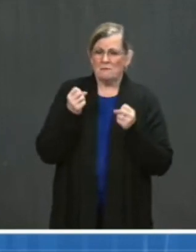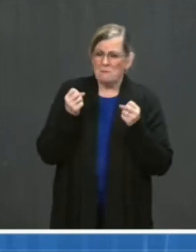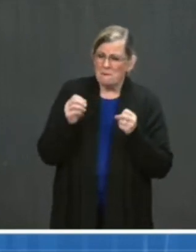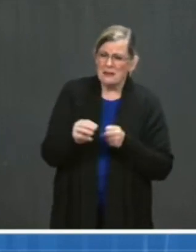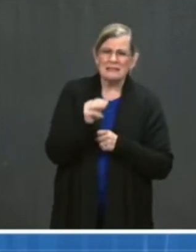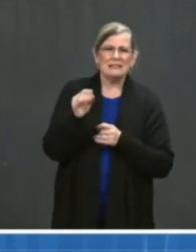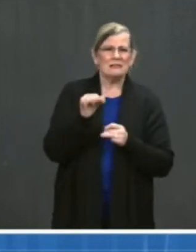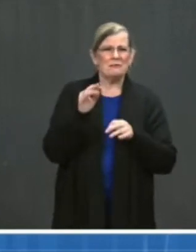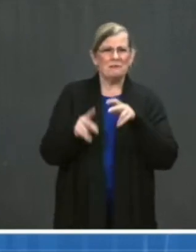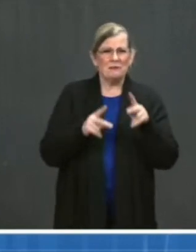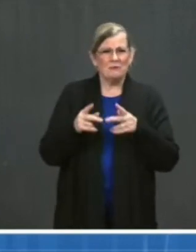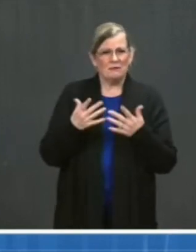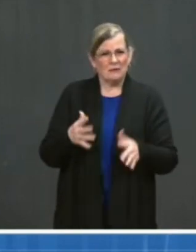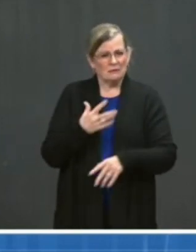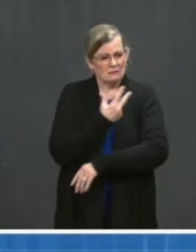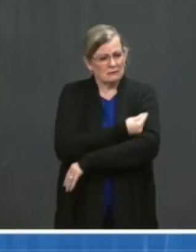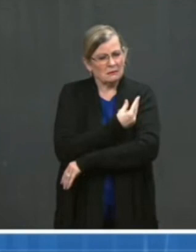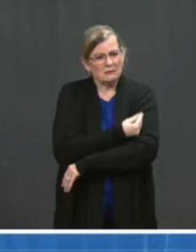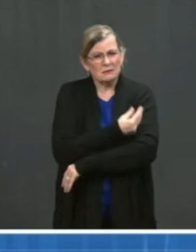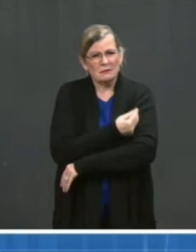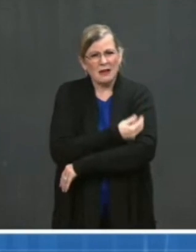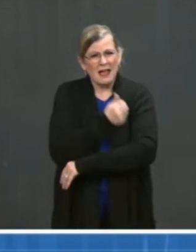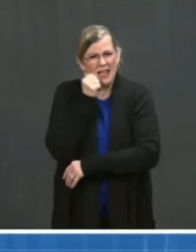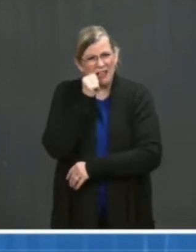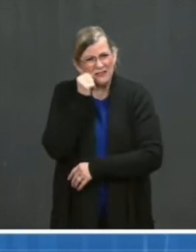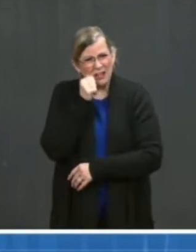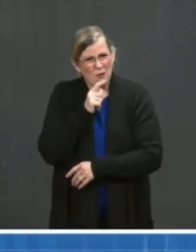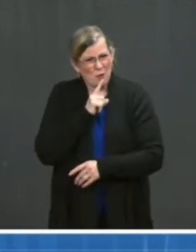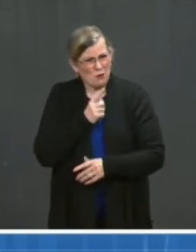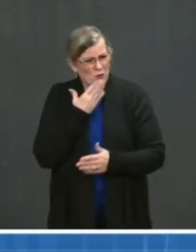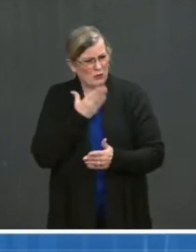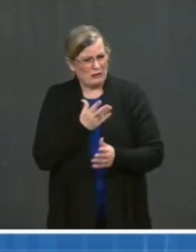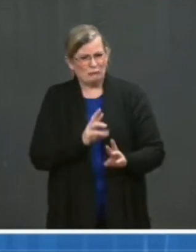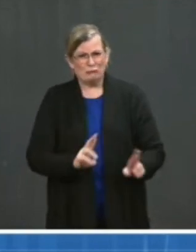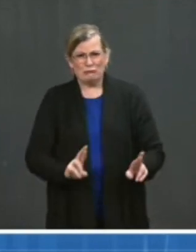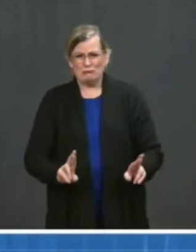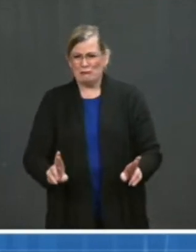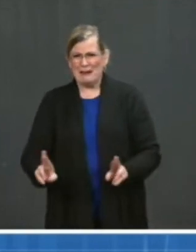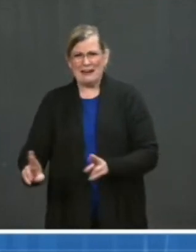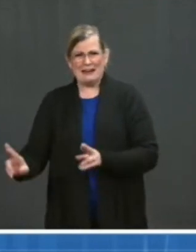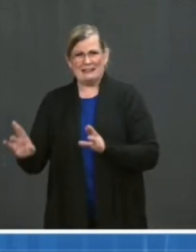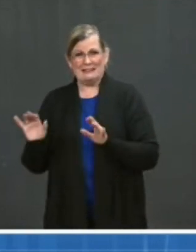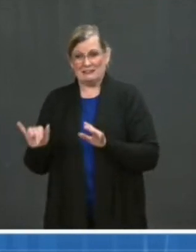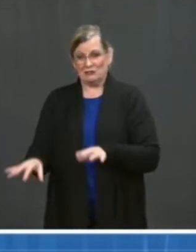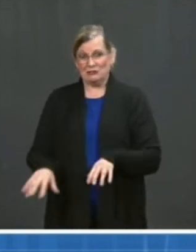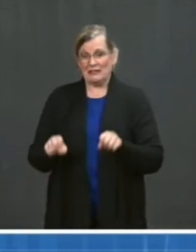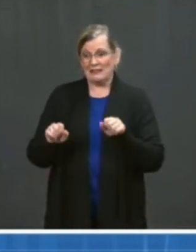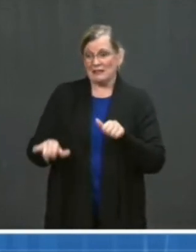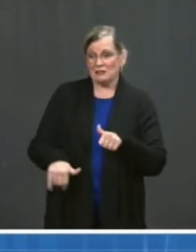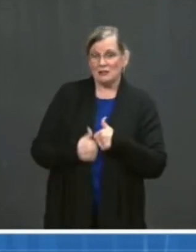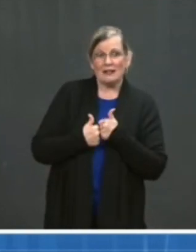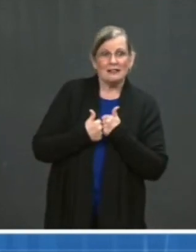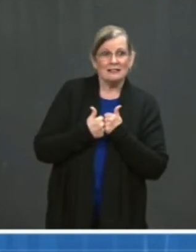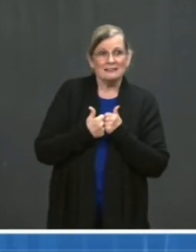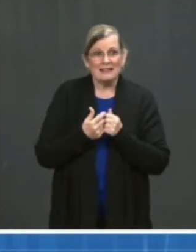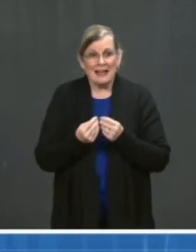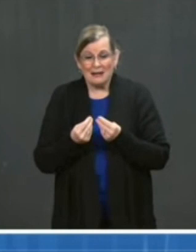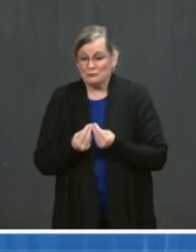We are better equipped than ever before to take on these serious challenges, but we must remain vigilant.